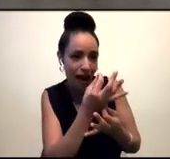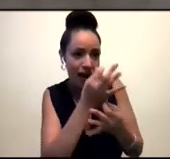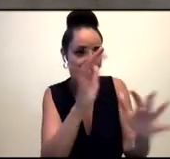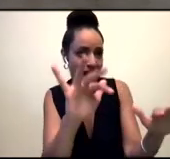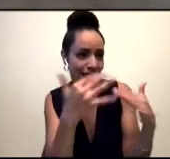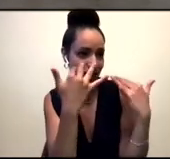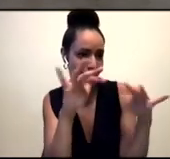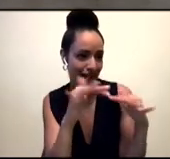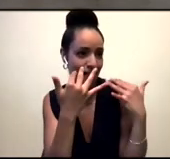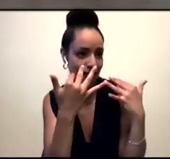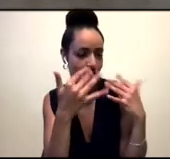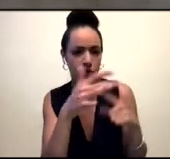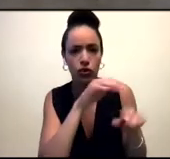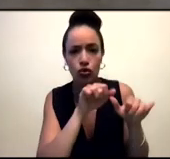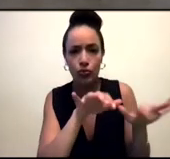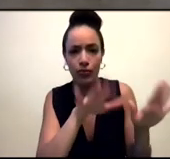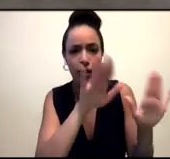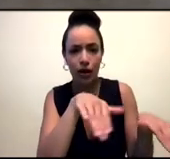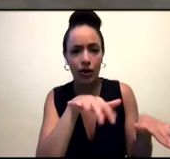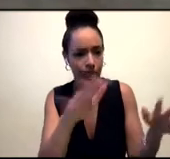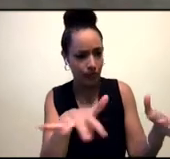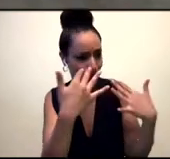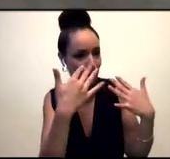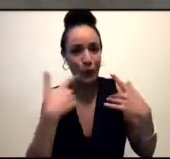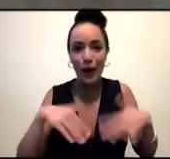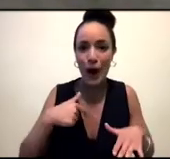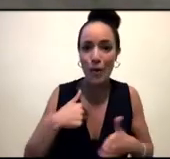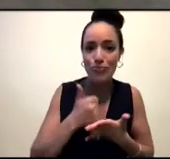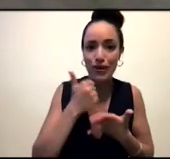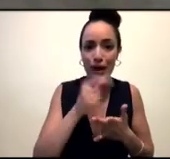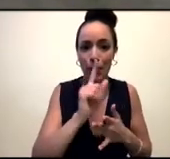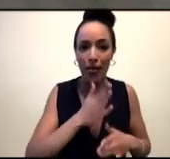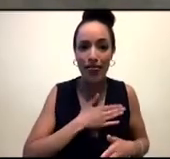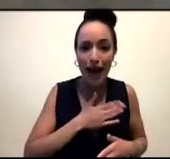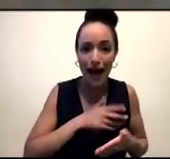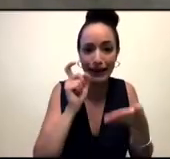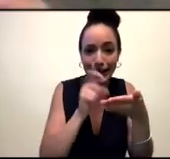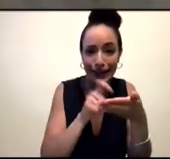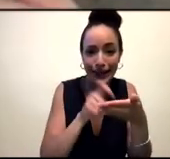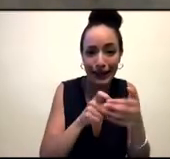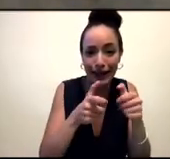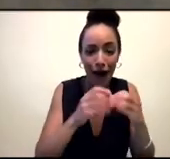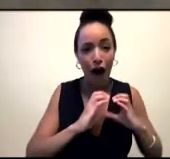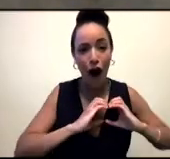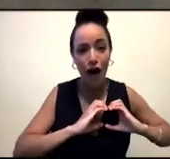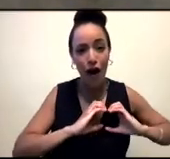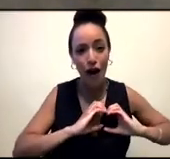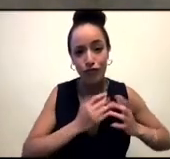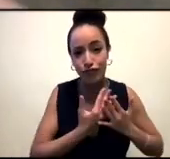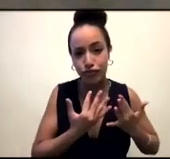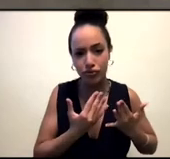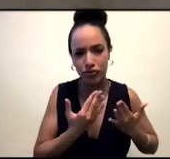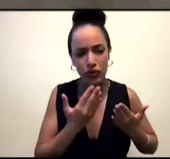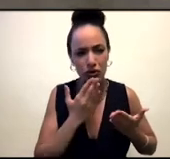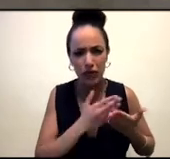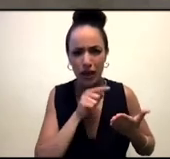social media comes in. On the one hand, it's like, oh, how amazing, I'm being seen, I'm being heard, I'm getting these likes. But what does that actually translate to in material fact? And